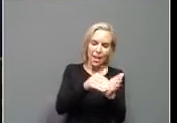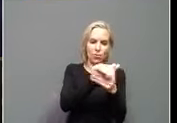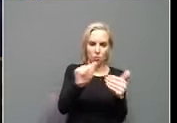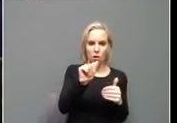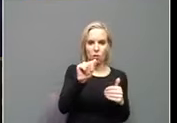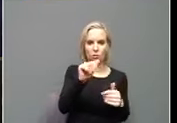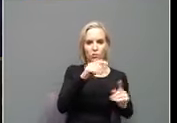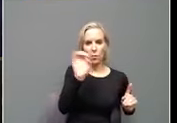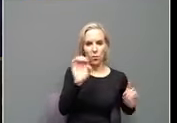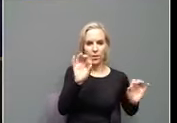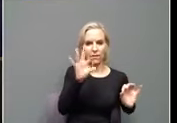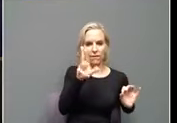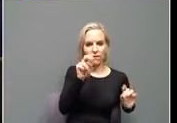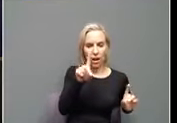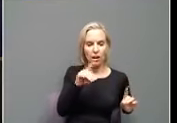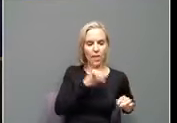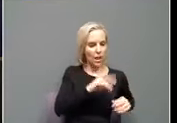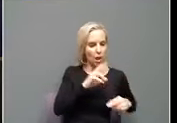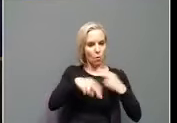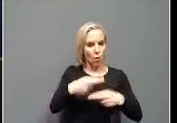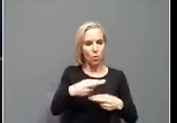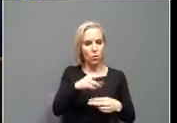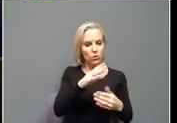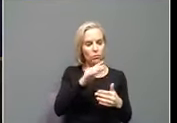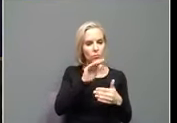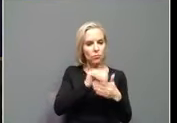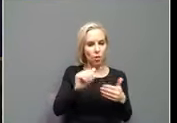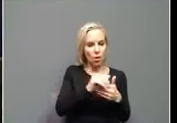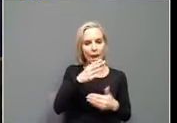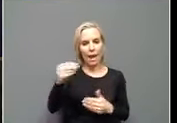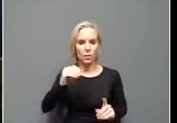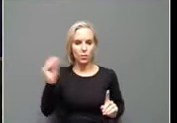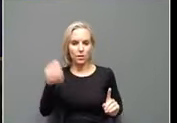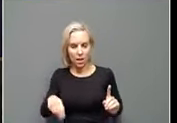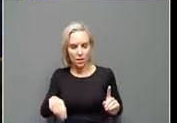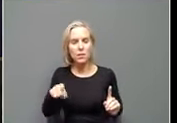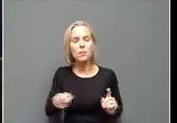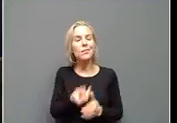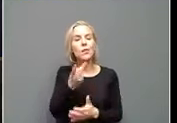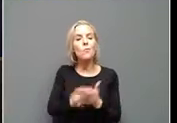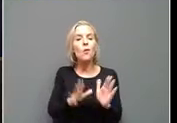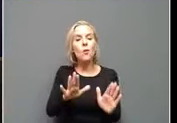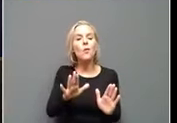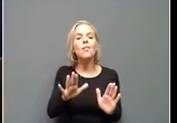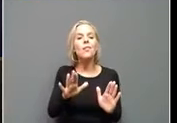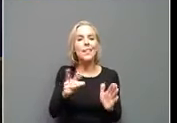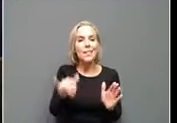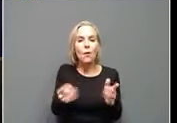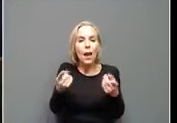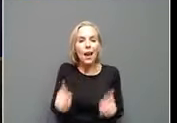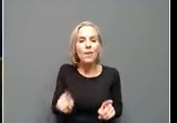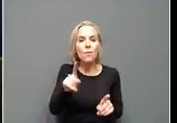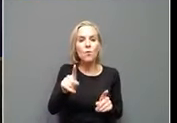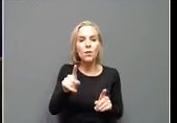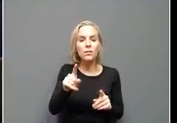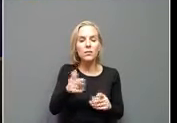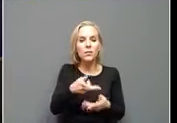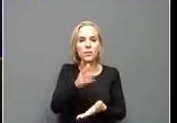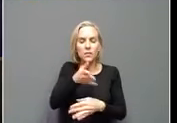dollars and by percentage. So, folks, this is what happens when you stop the politicking,